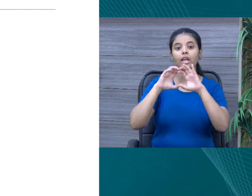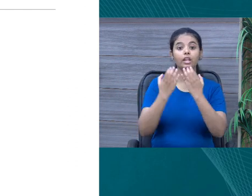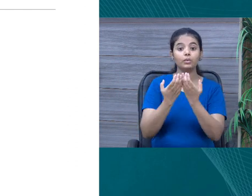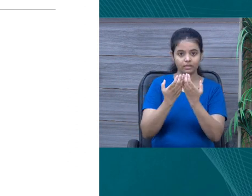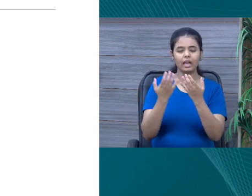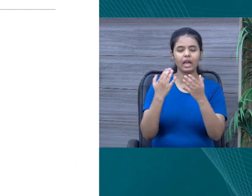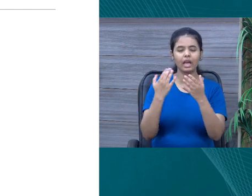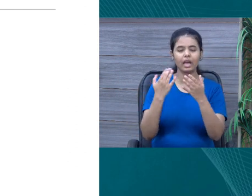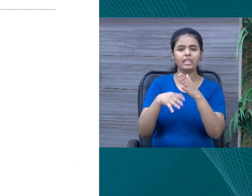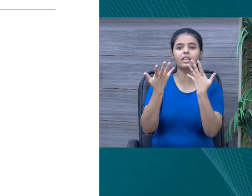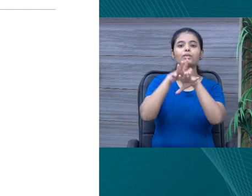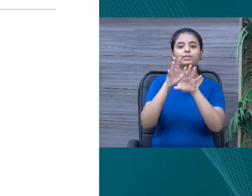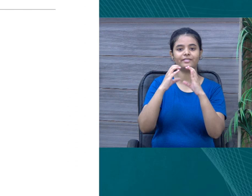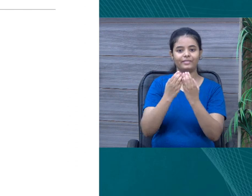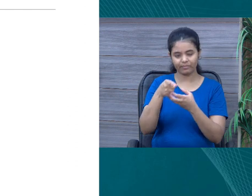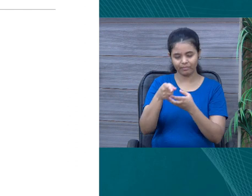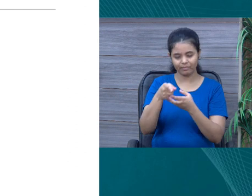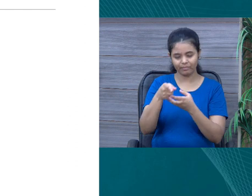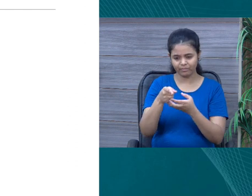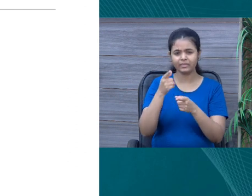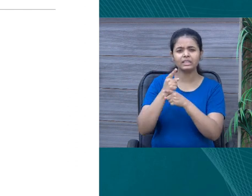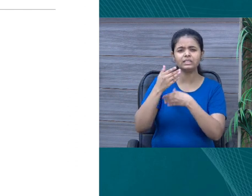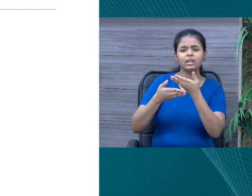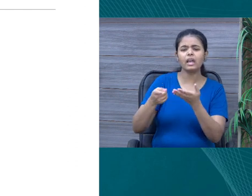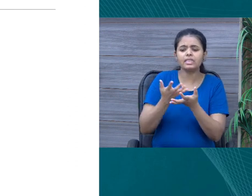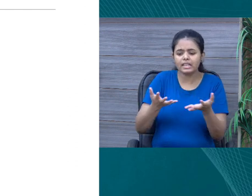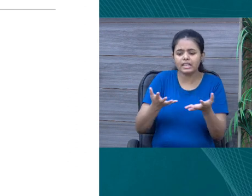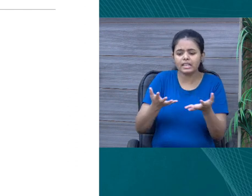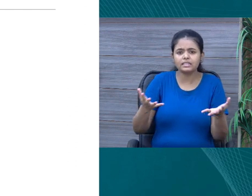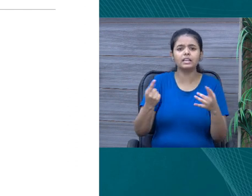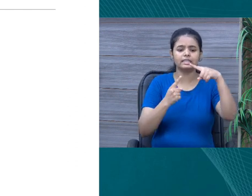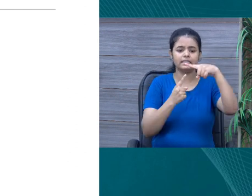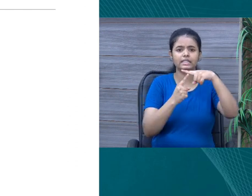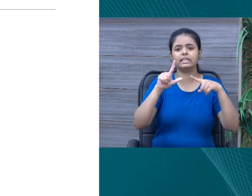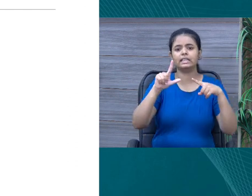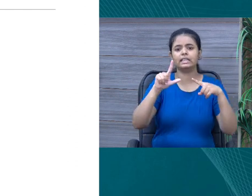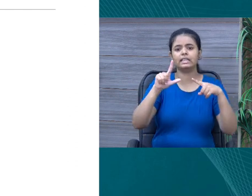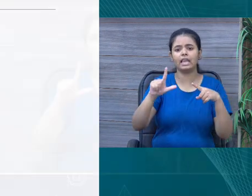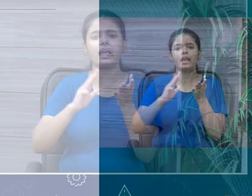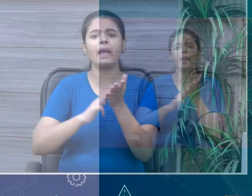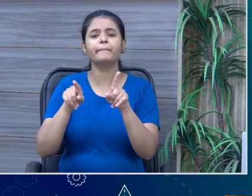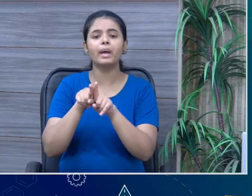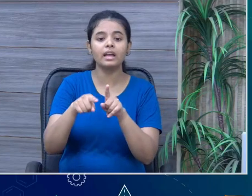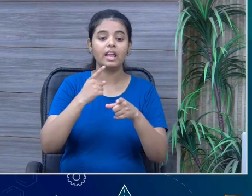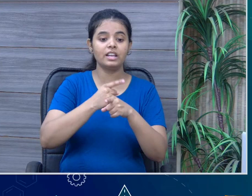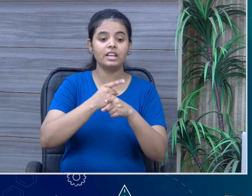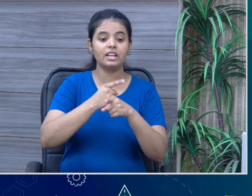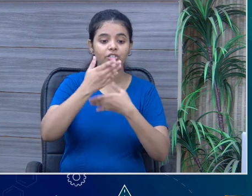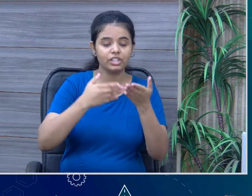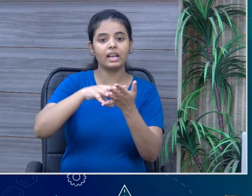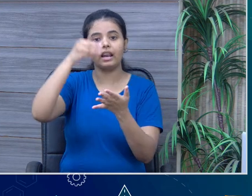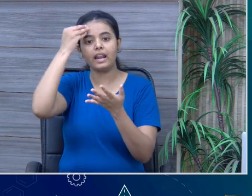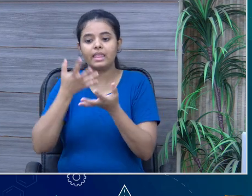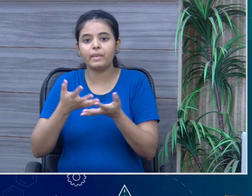classroom. So, what are the teaching learning materials one can use to explain this poem to the children?